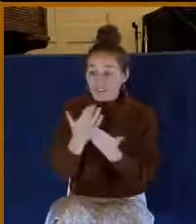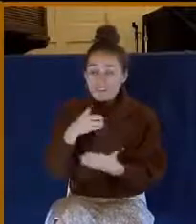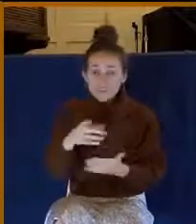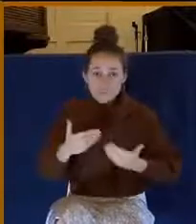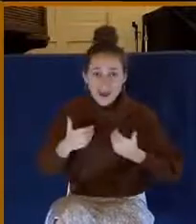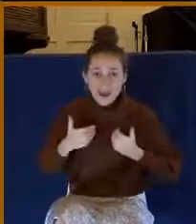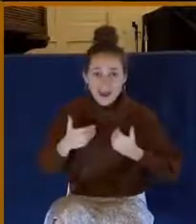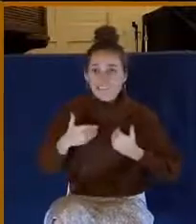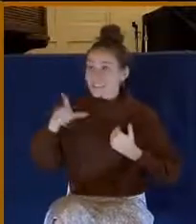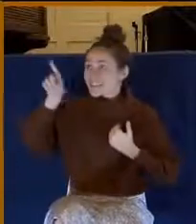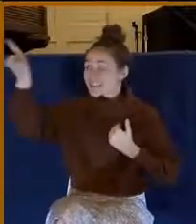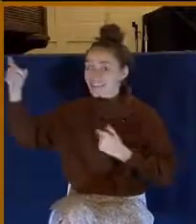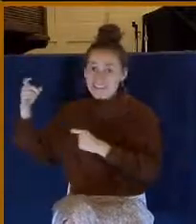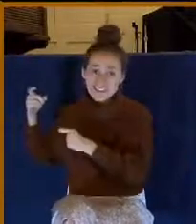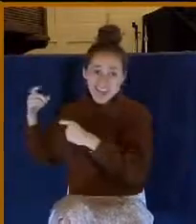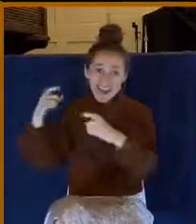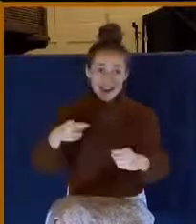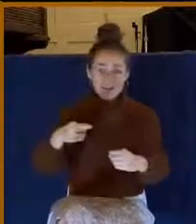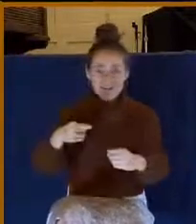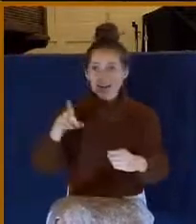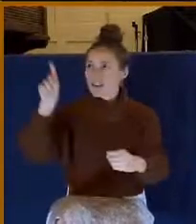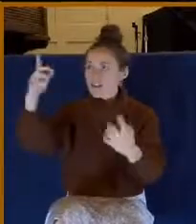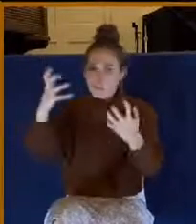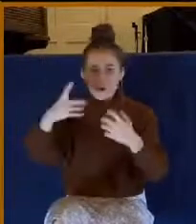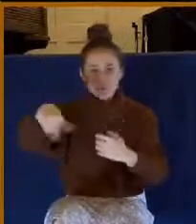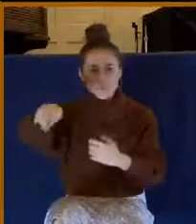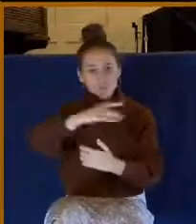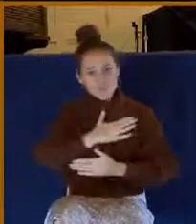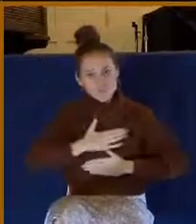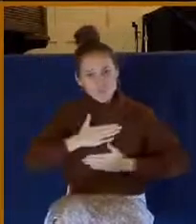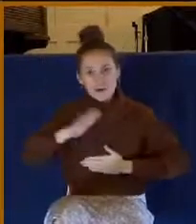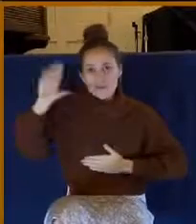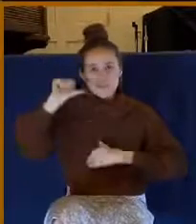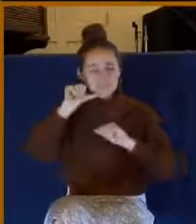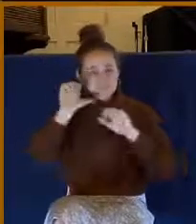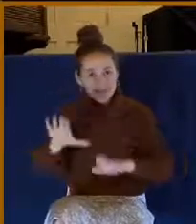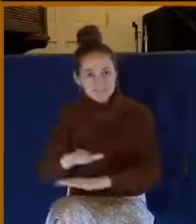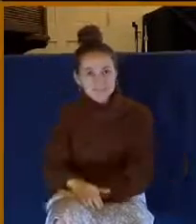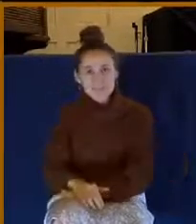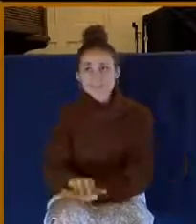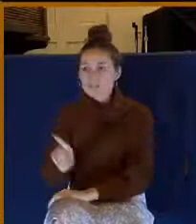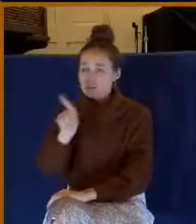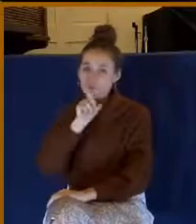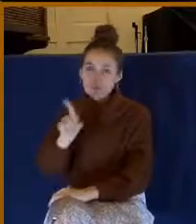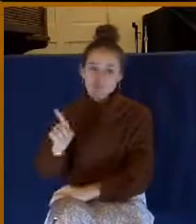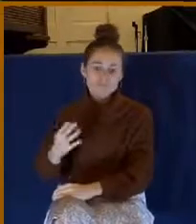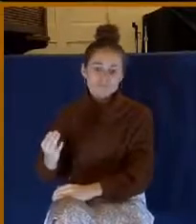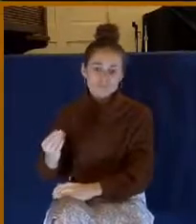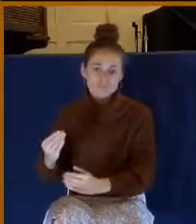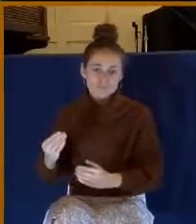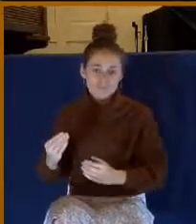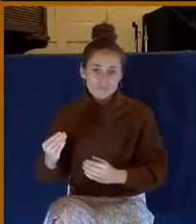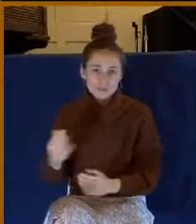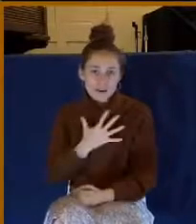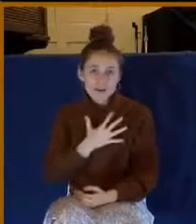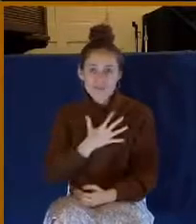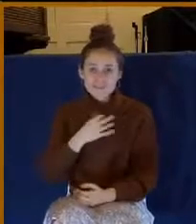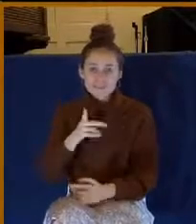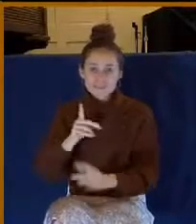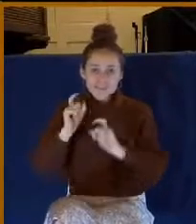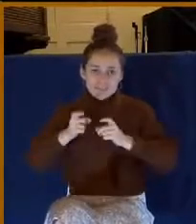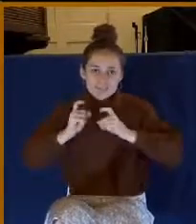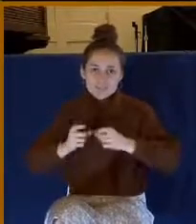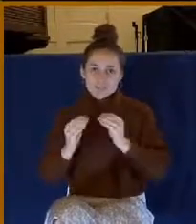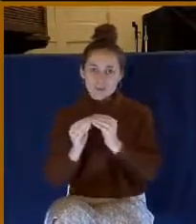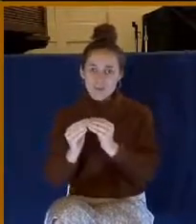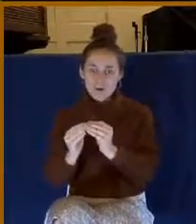you know what? He wants you to enjoy those blessings. And he's so gracious to give even more. The Bible says this in Romans